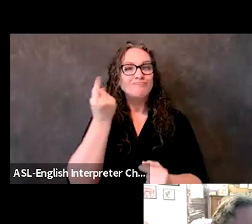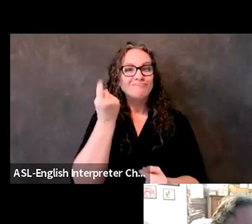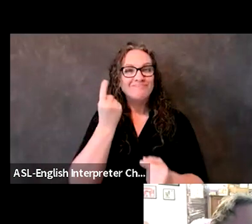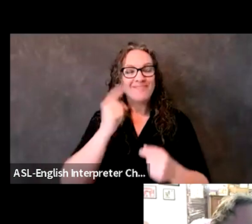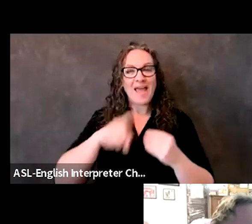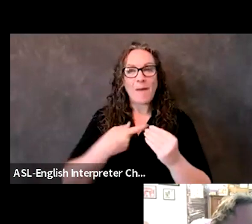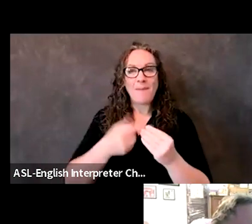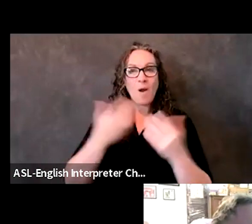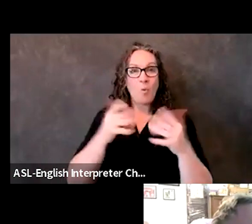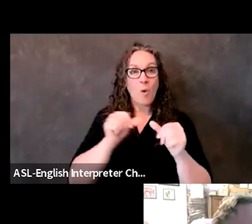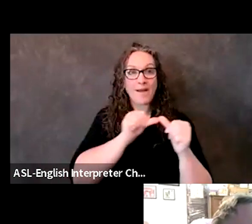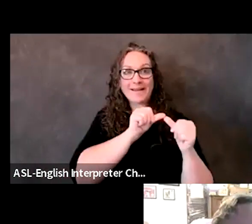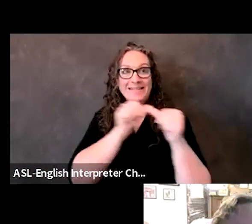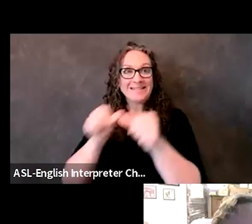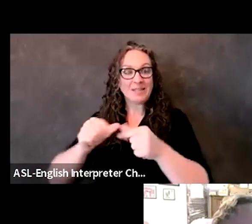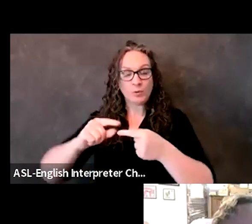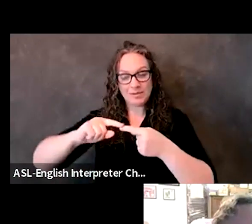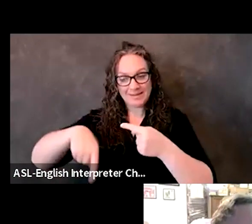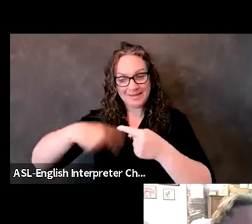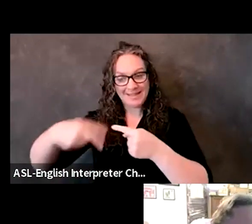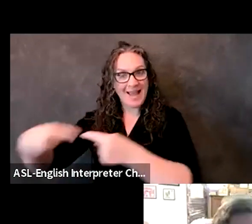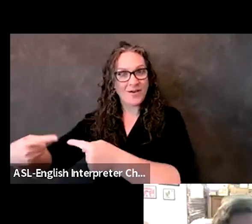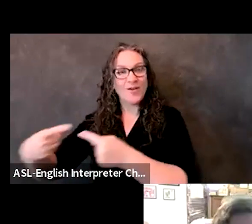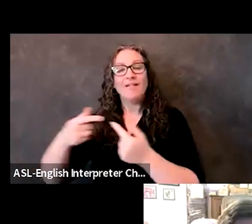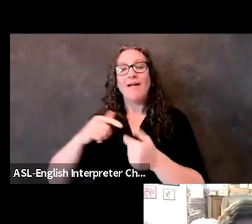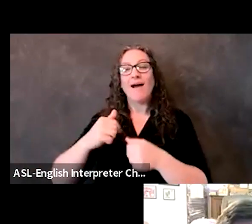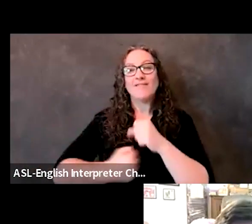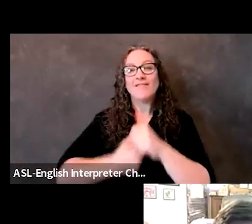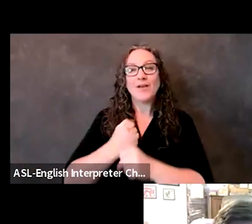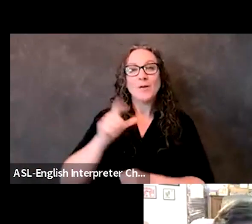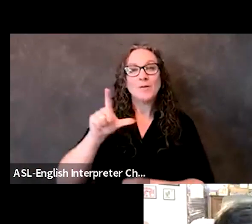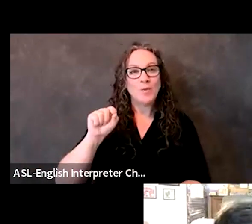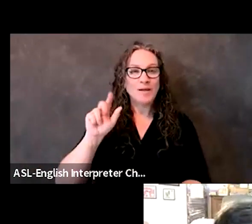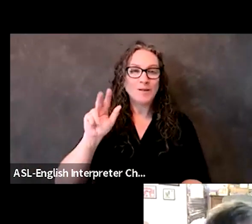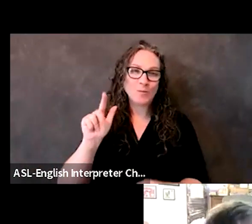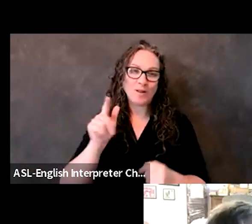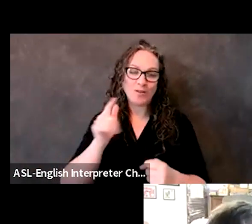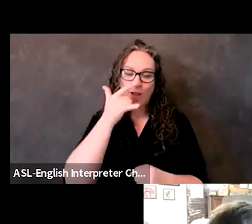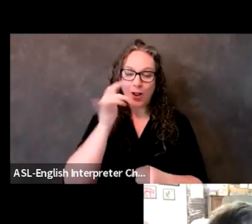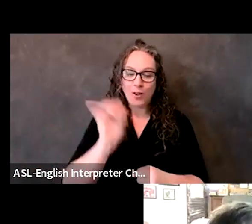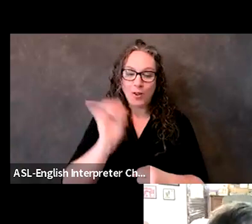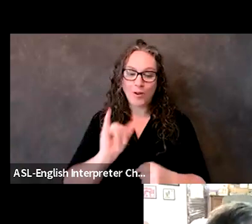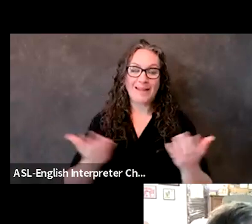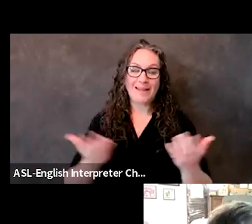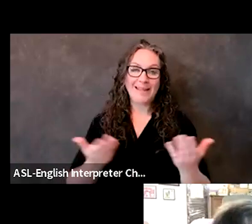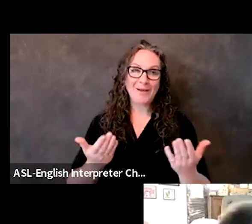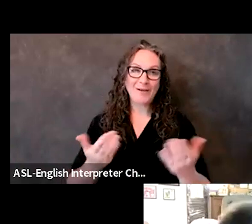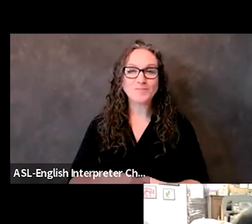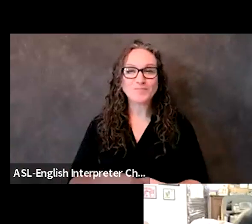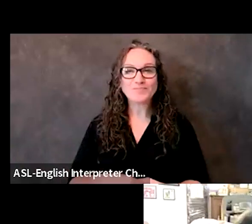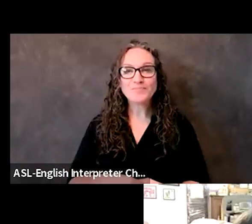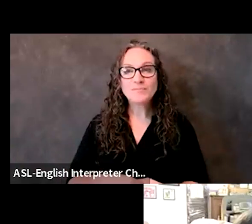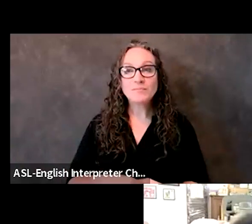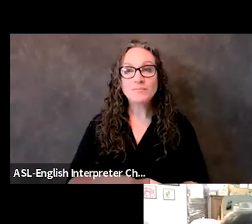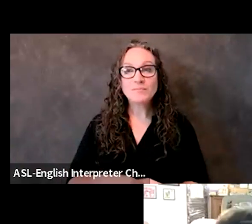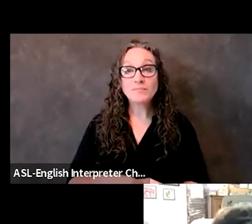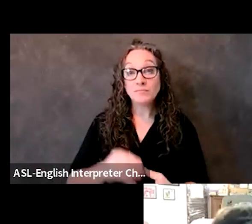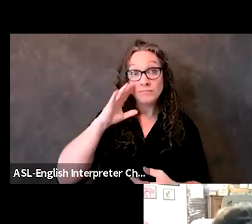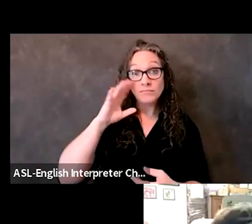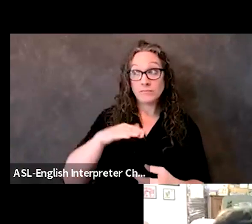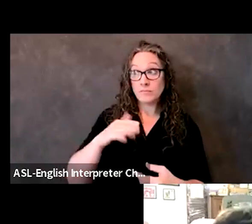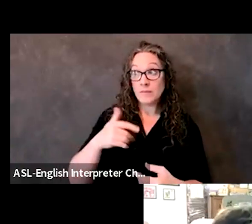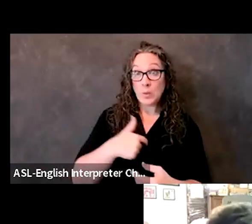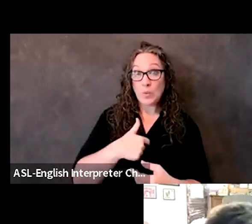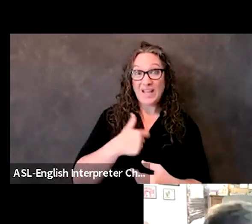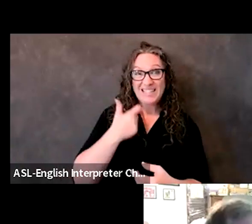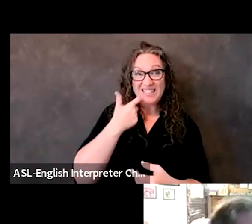disaster cycle of 2023 has really looked like here in Nevada. You know, we were just a few hours into